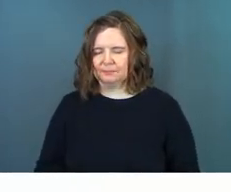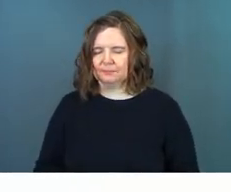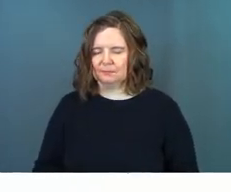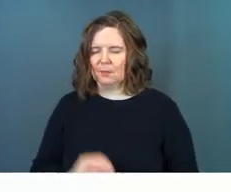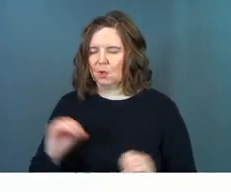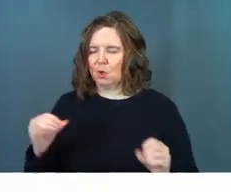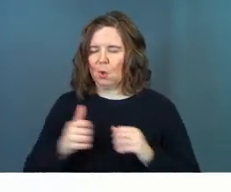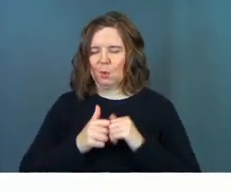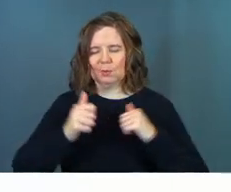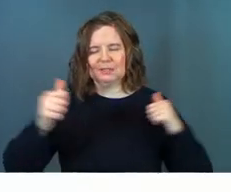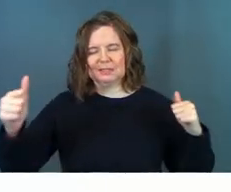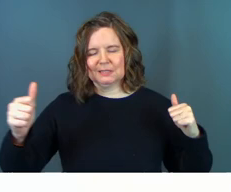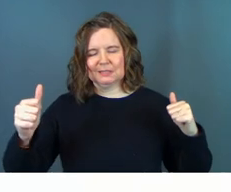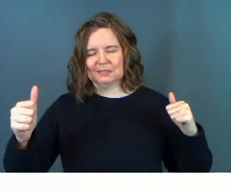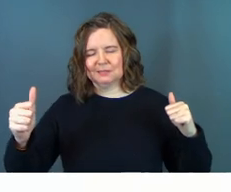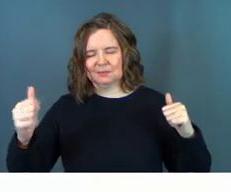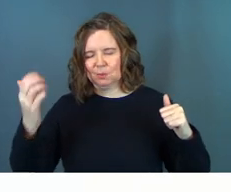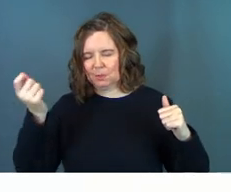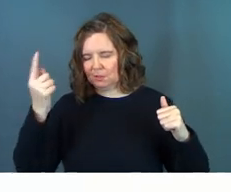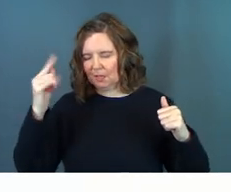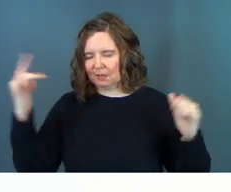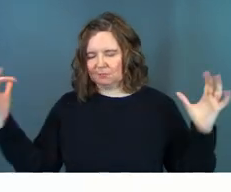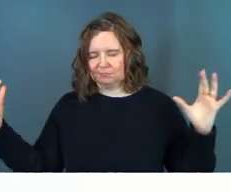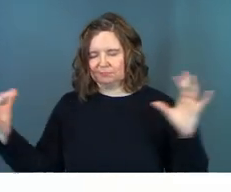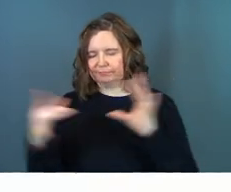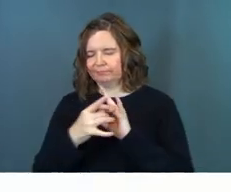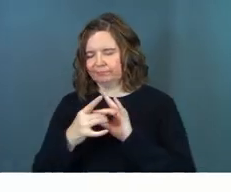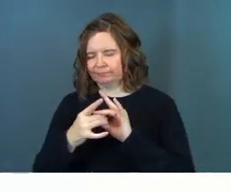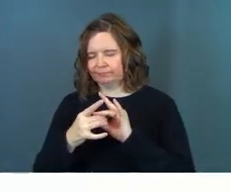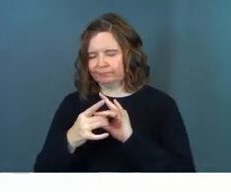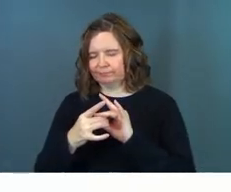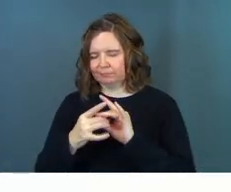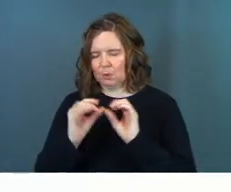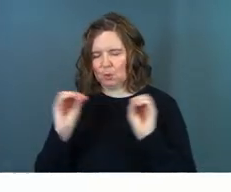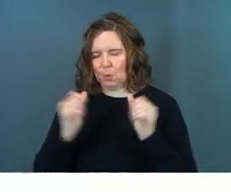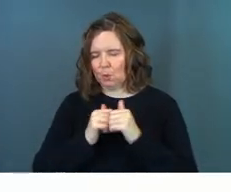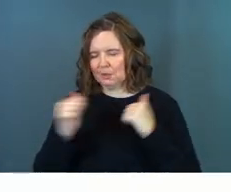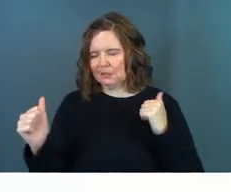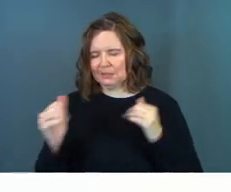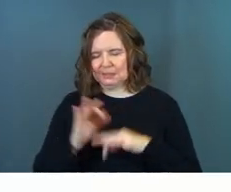No distance, Lord, we declare it to you. No distance matters.